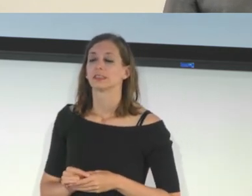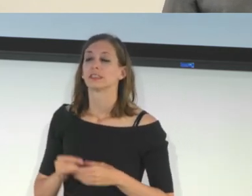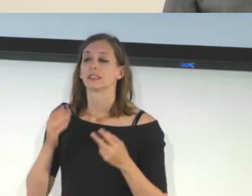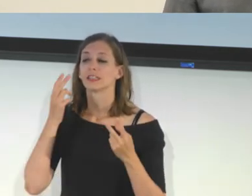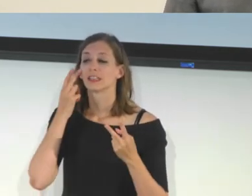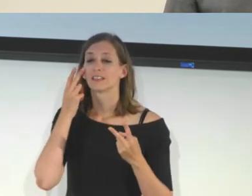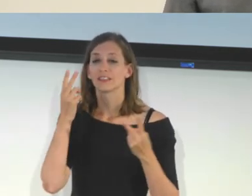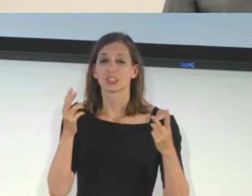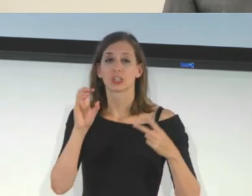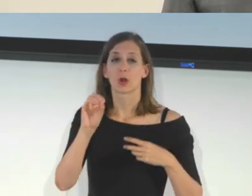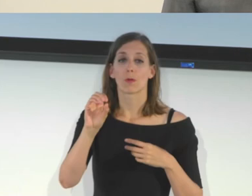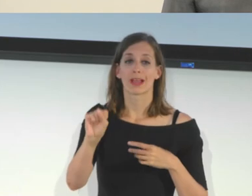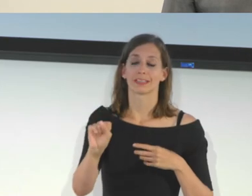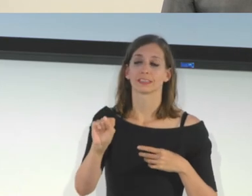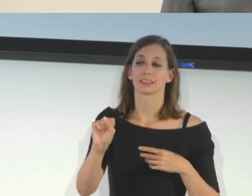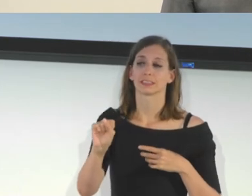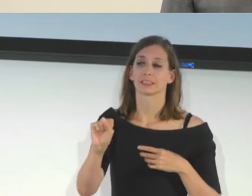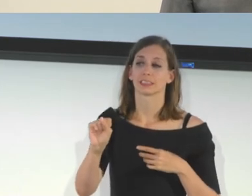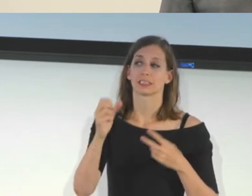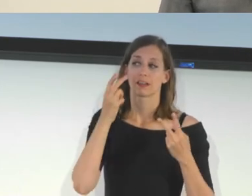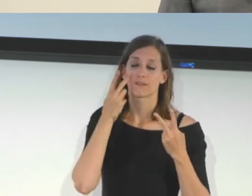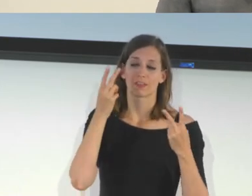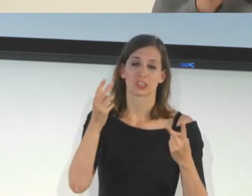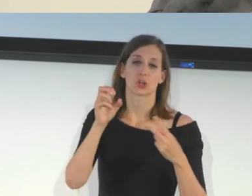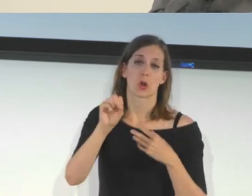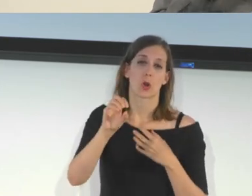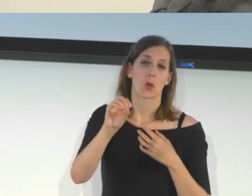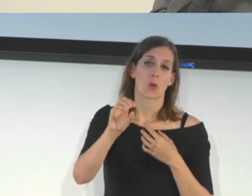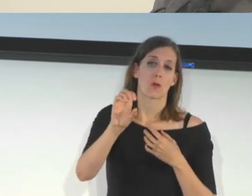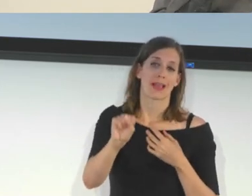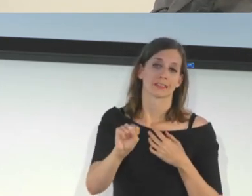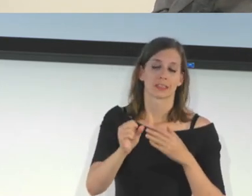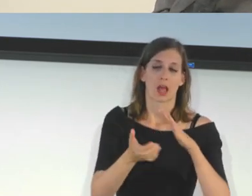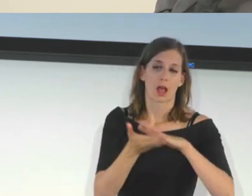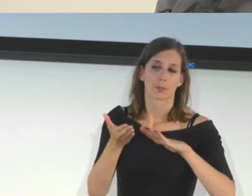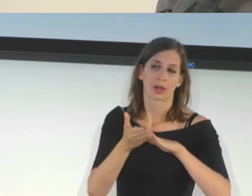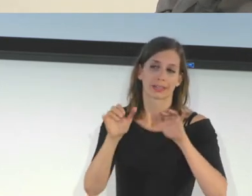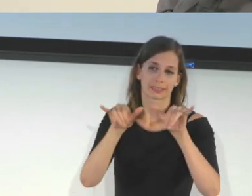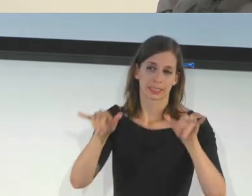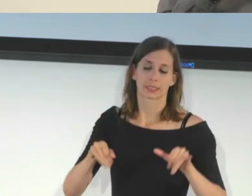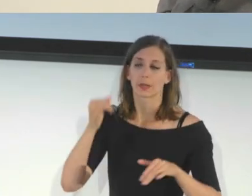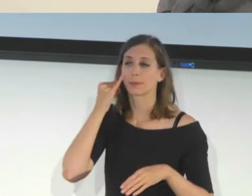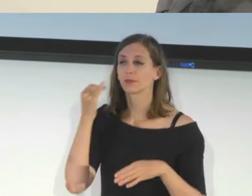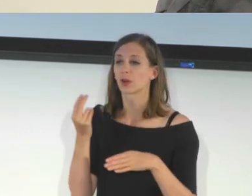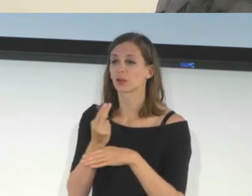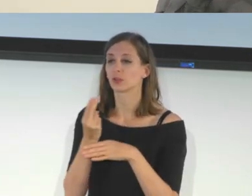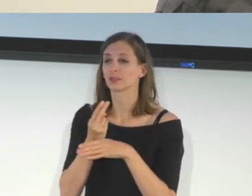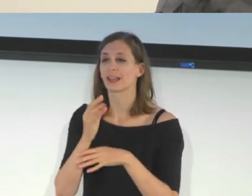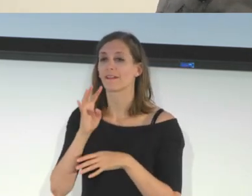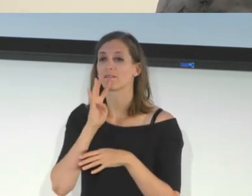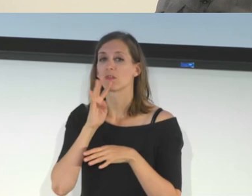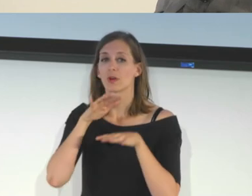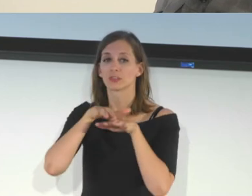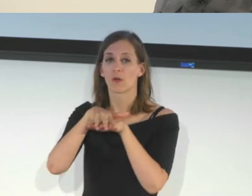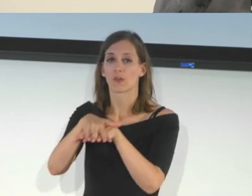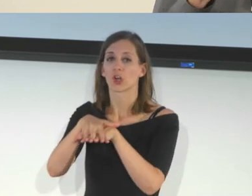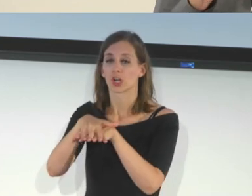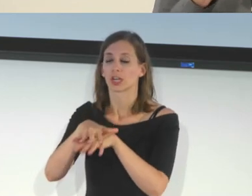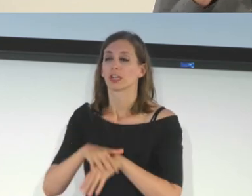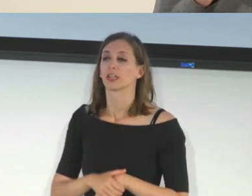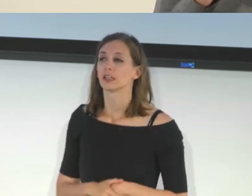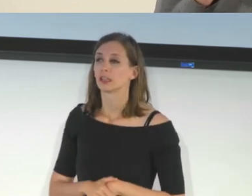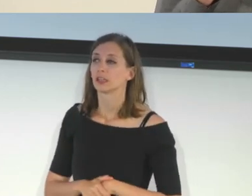operating system you will be able to, if you're using VoiceOver, for example, you will be able to pinch with